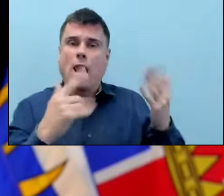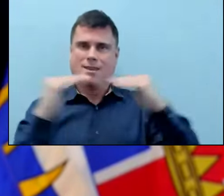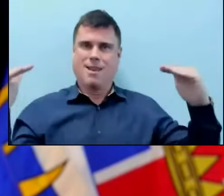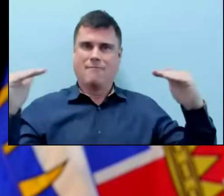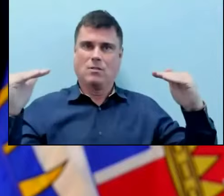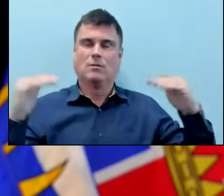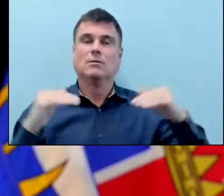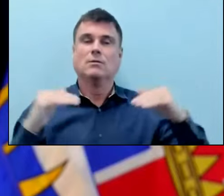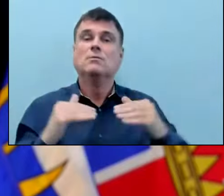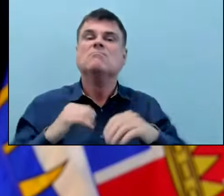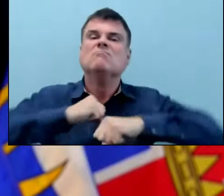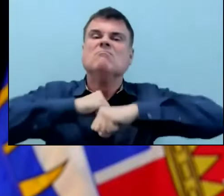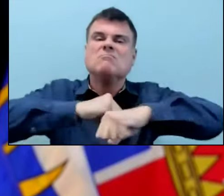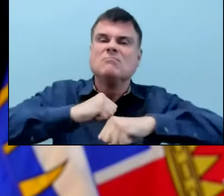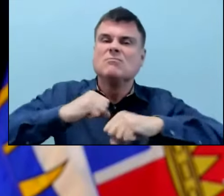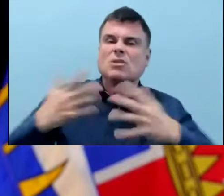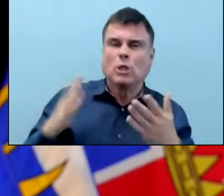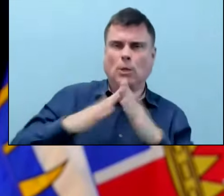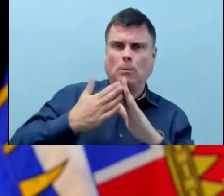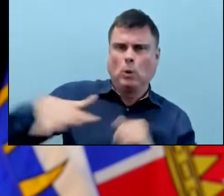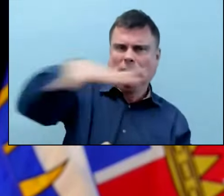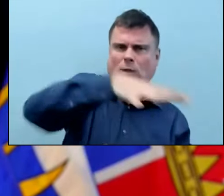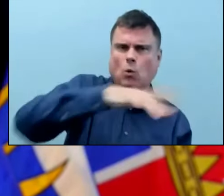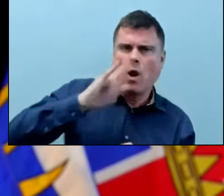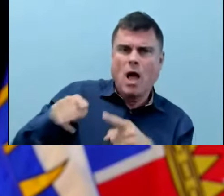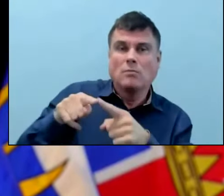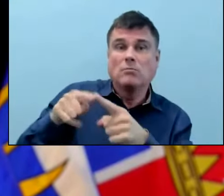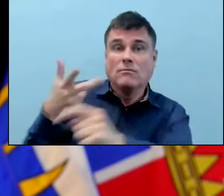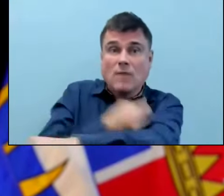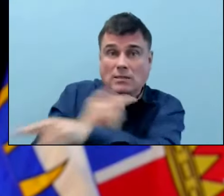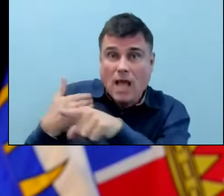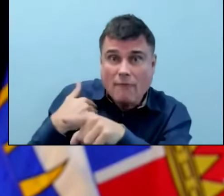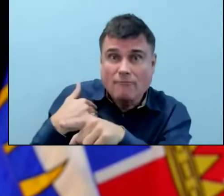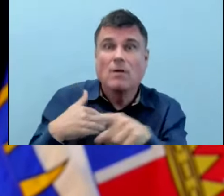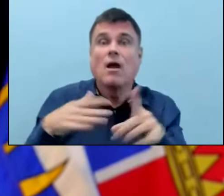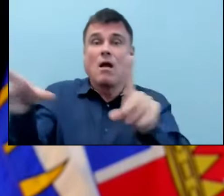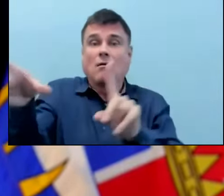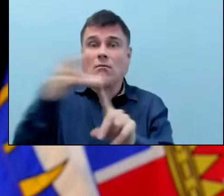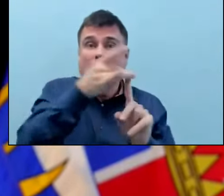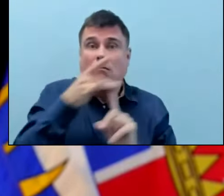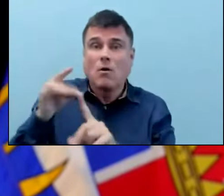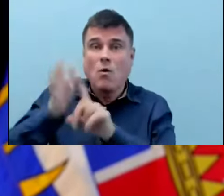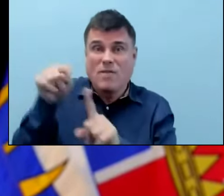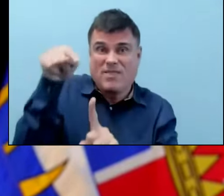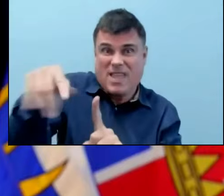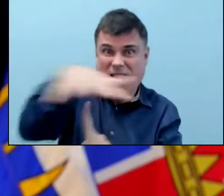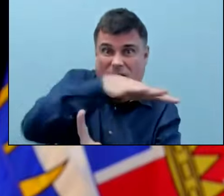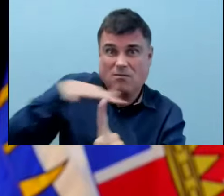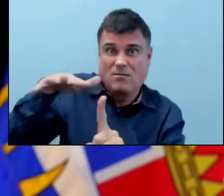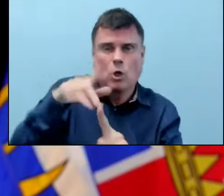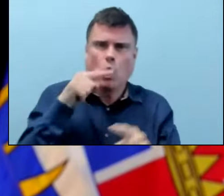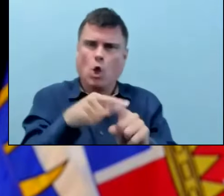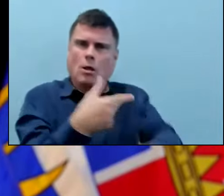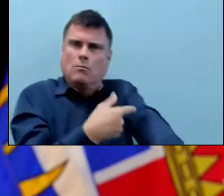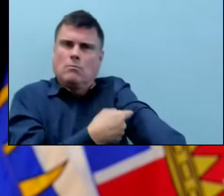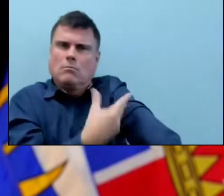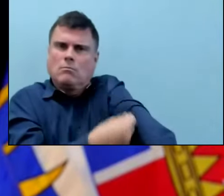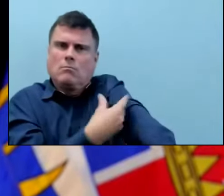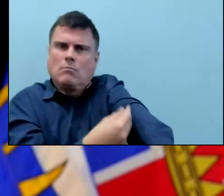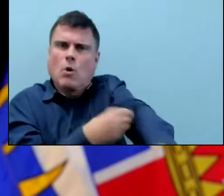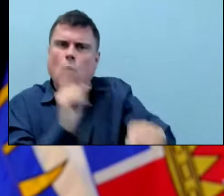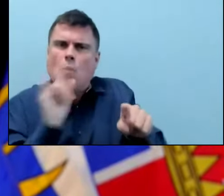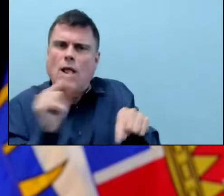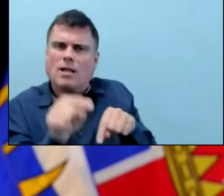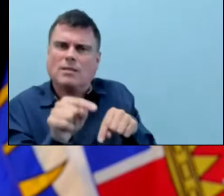about the percentage of people in the seroprevalence, there was a percentage of people that had indication of either